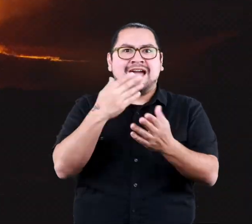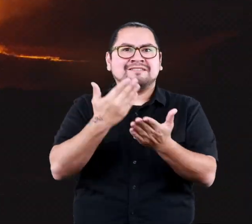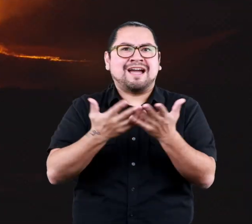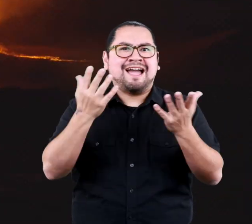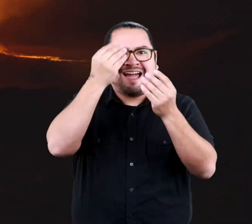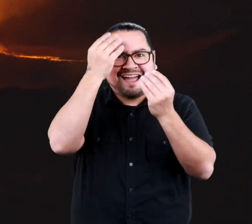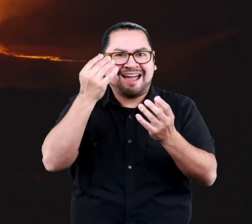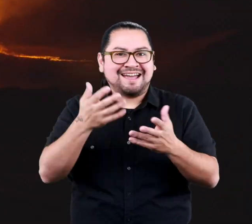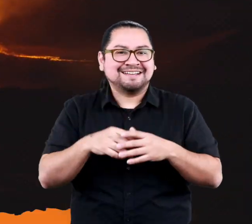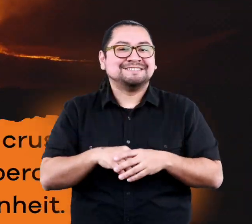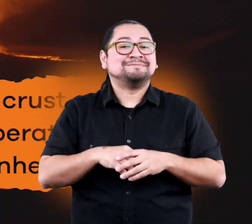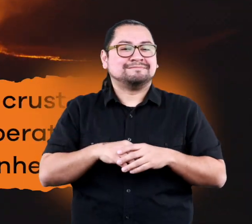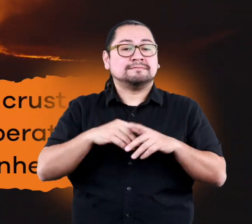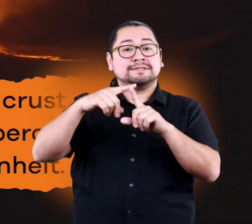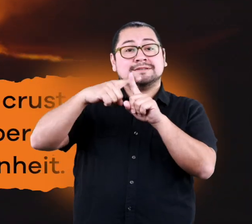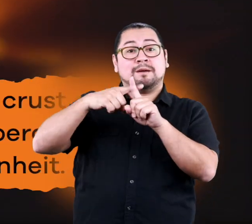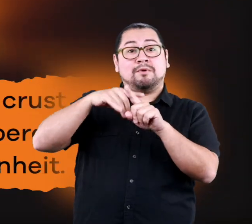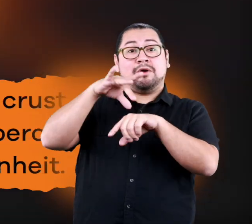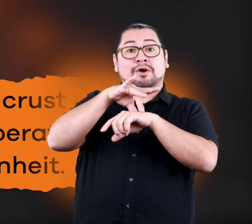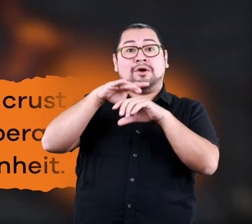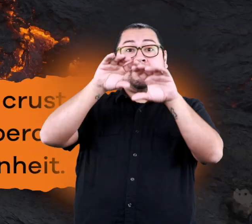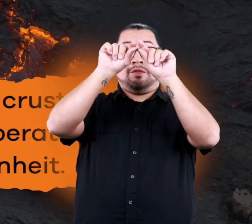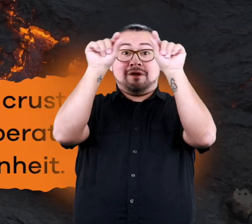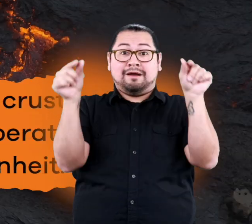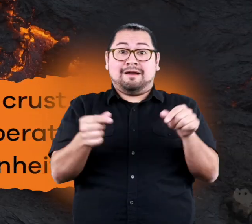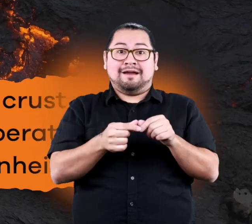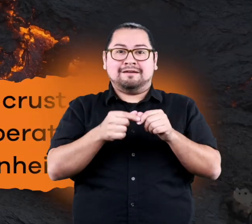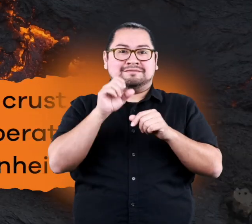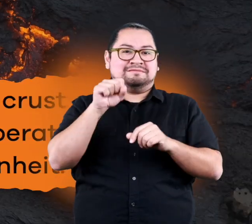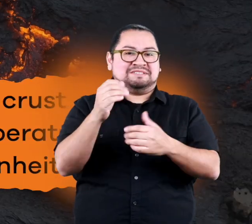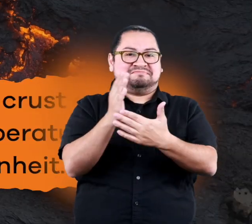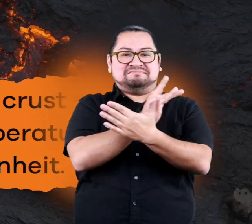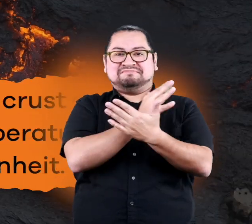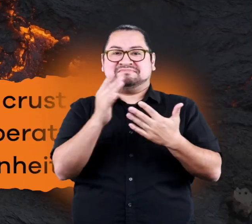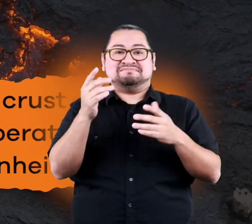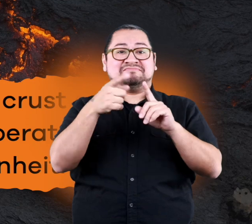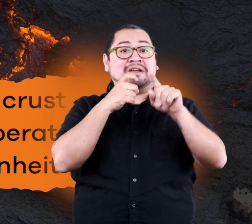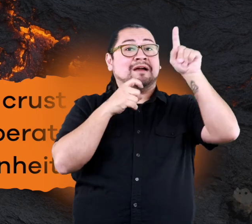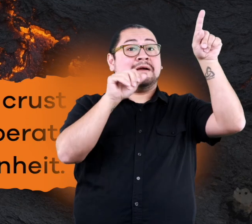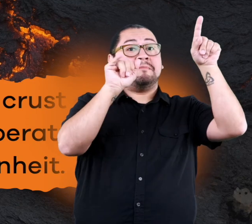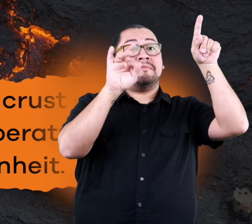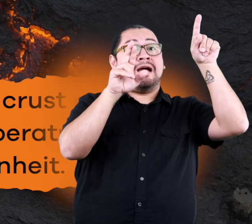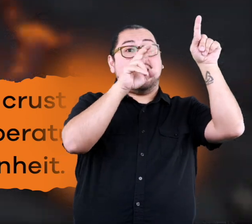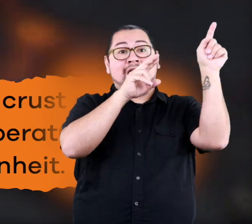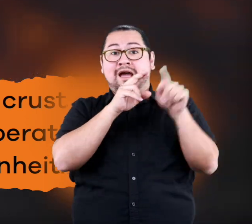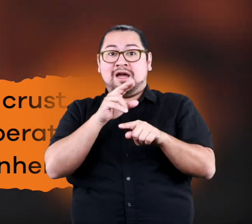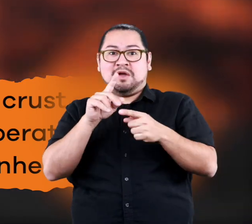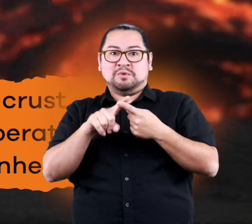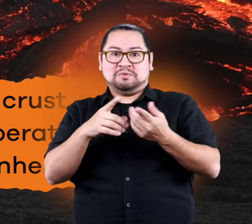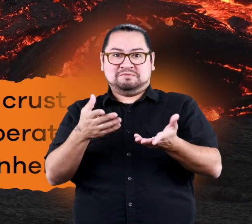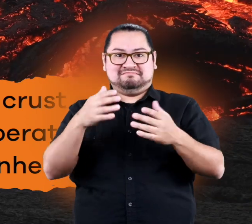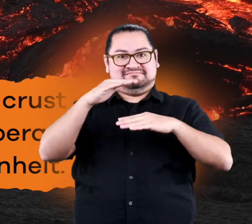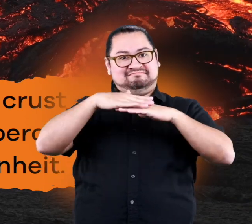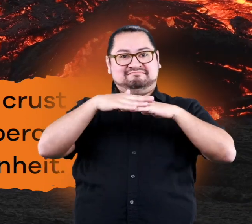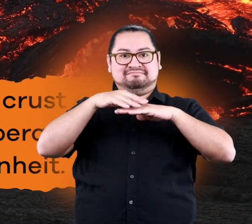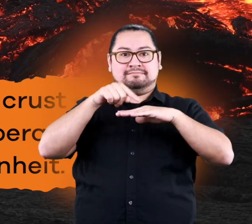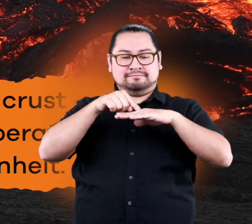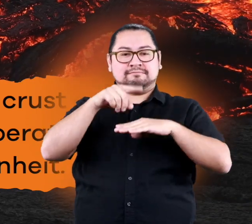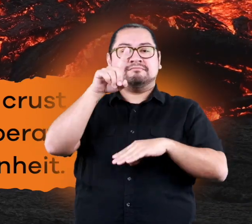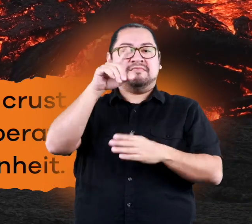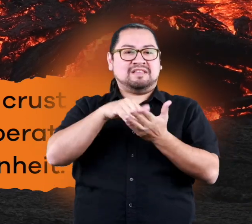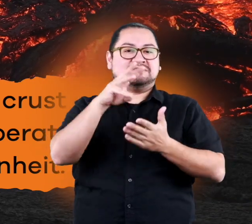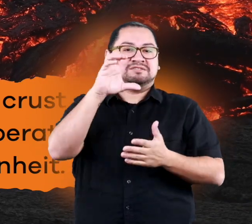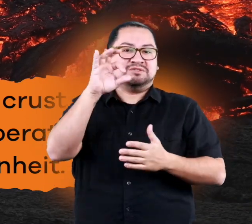Fun fact! The temperatures of the earth's crust can be anywhere between air temperature and 1